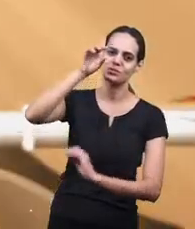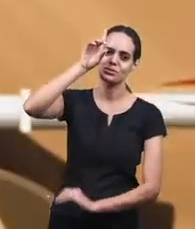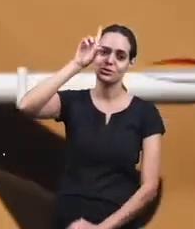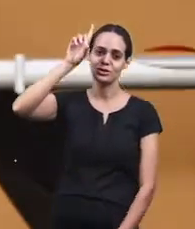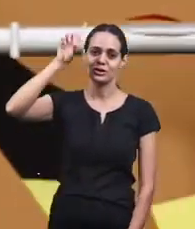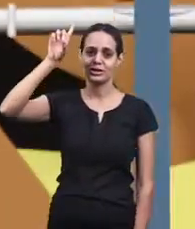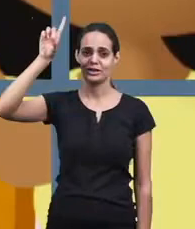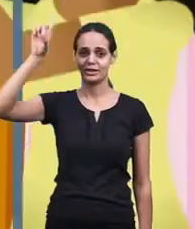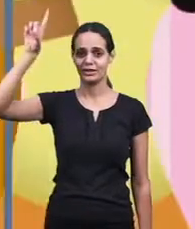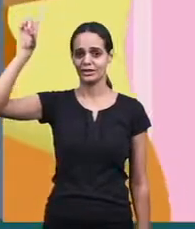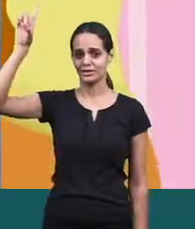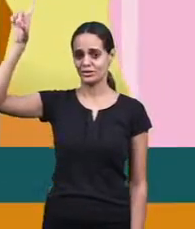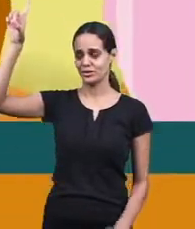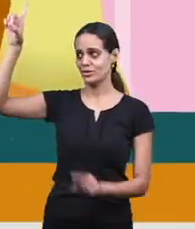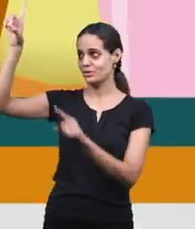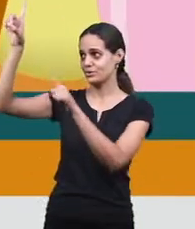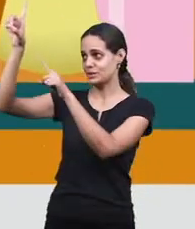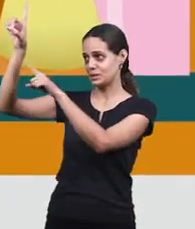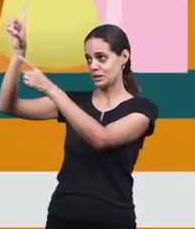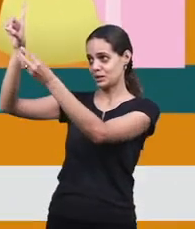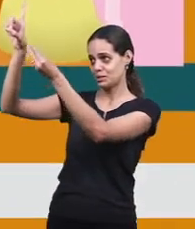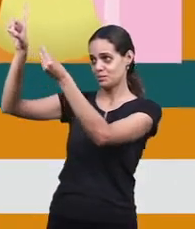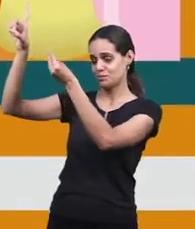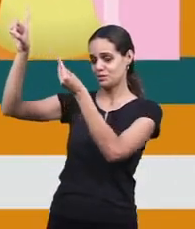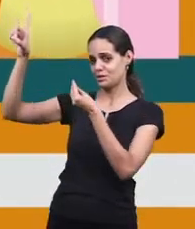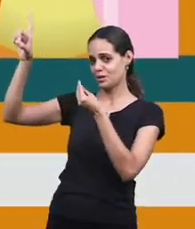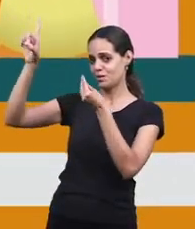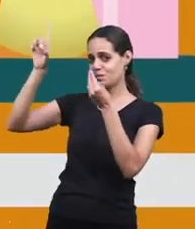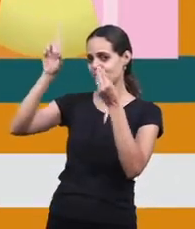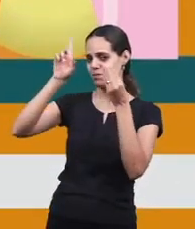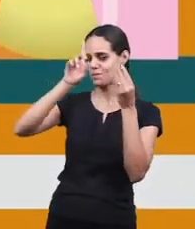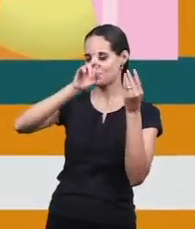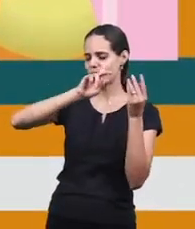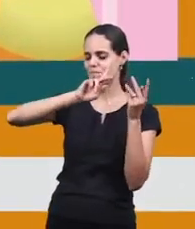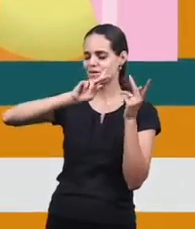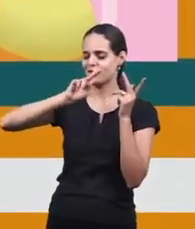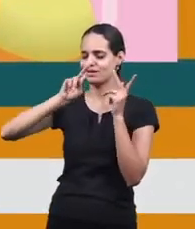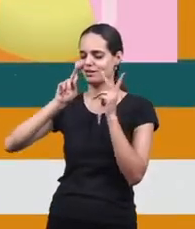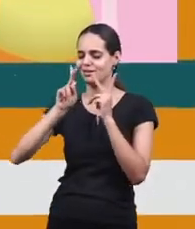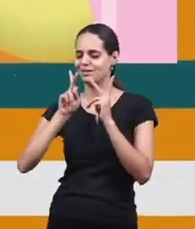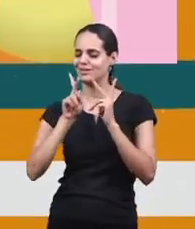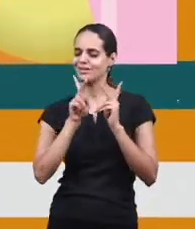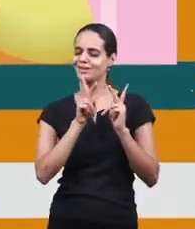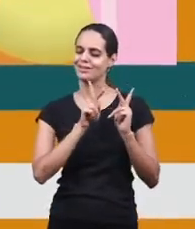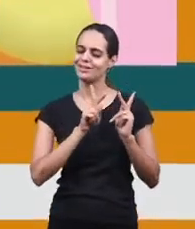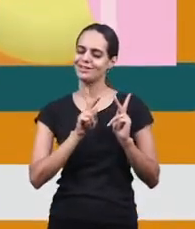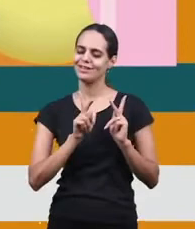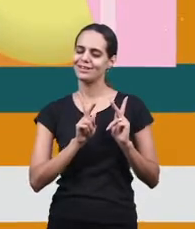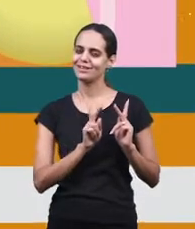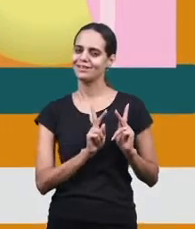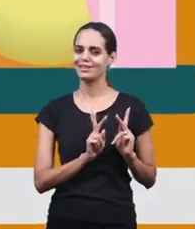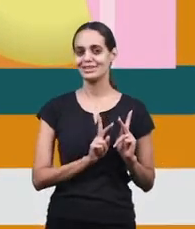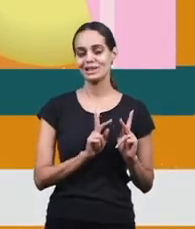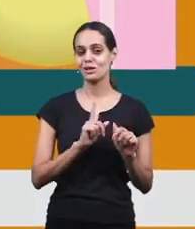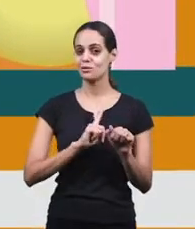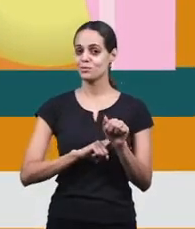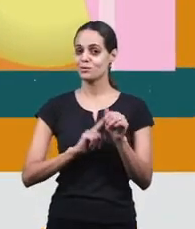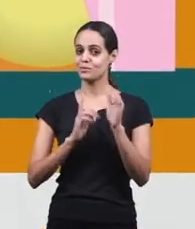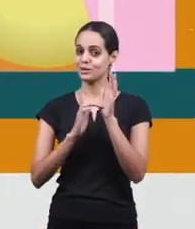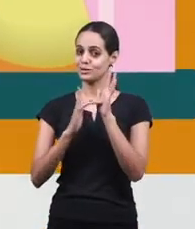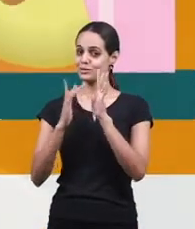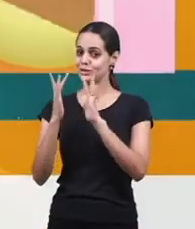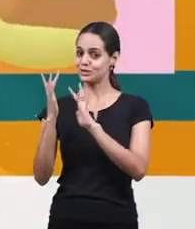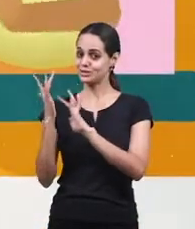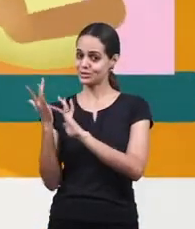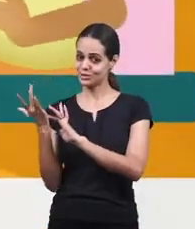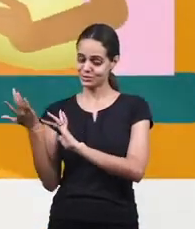peace began to rain in me when Jesus made